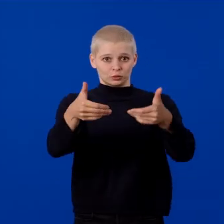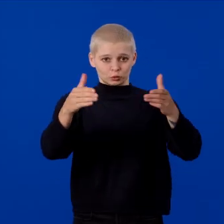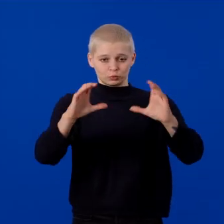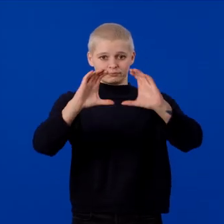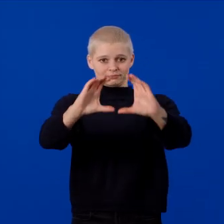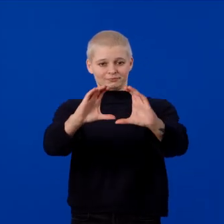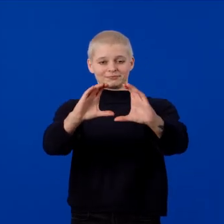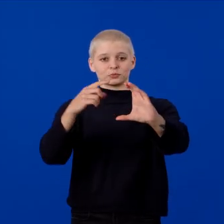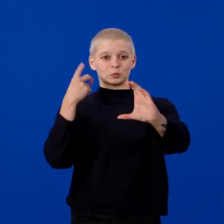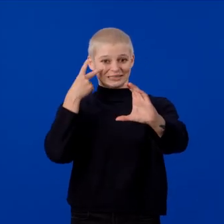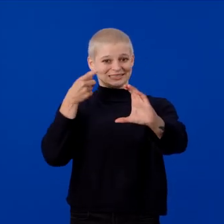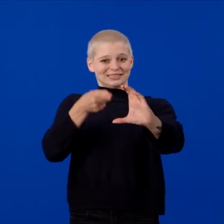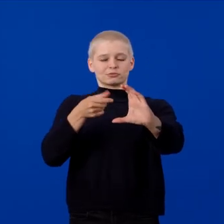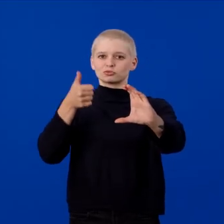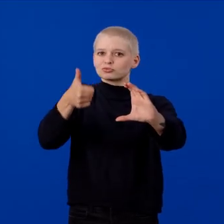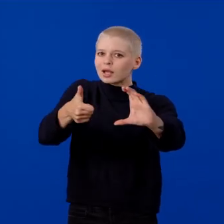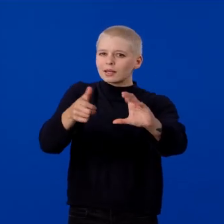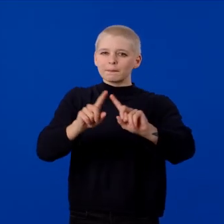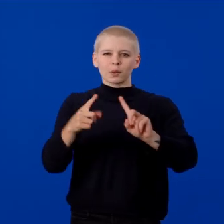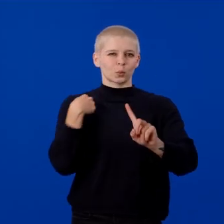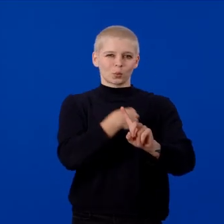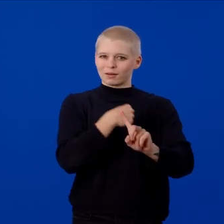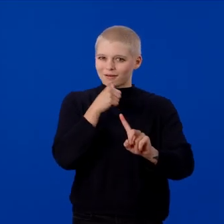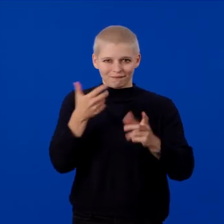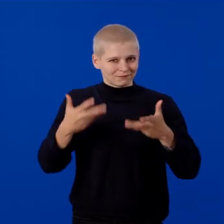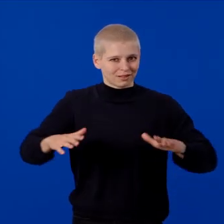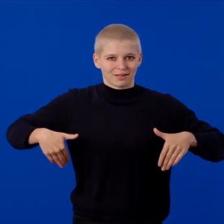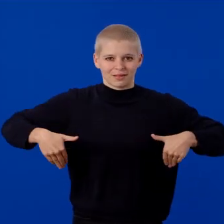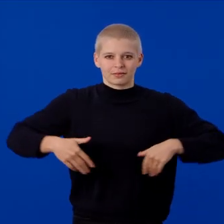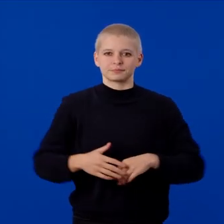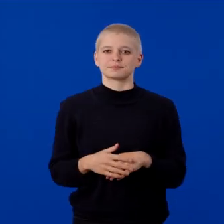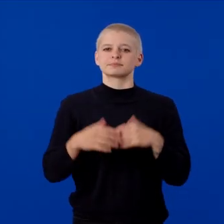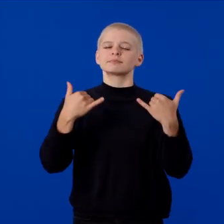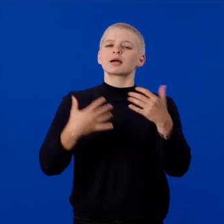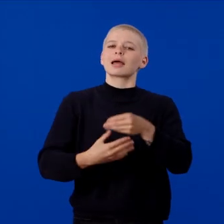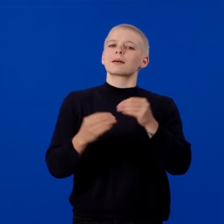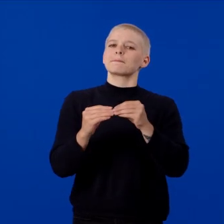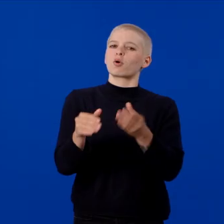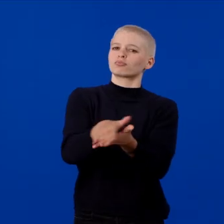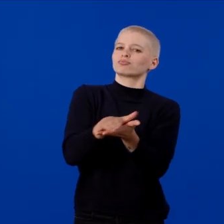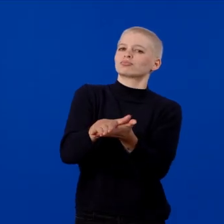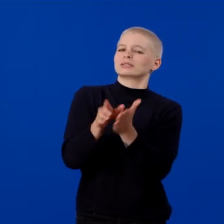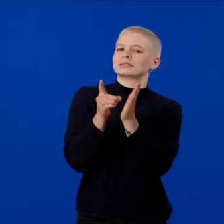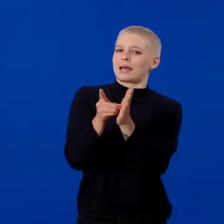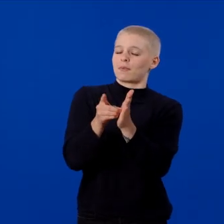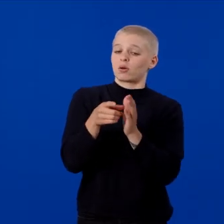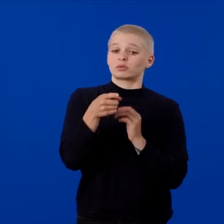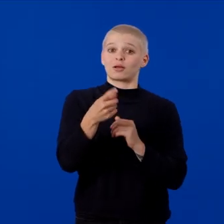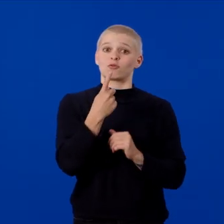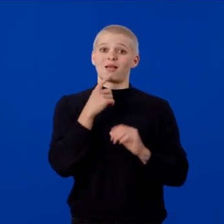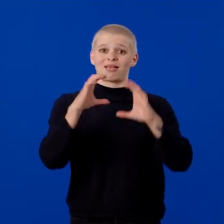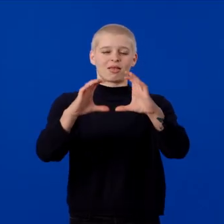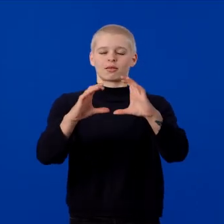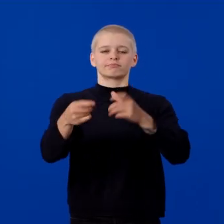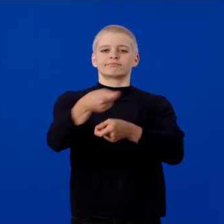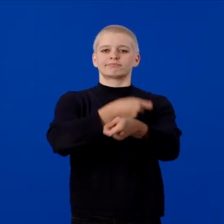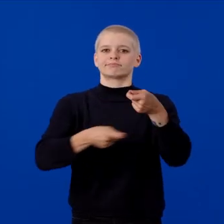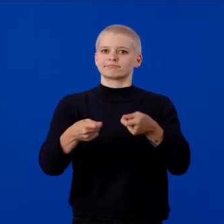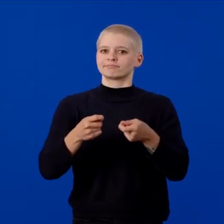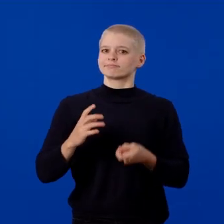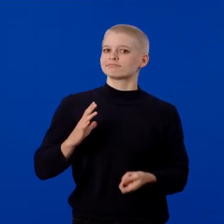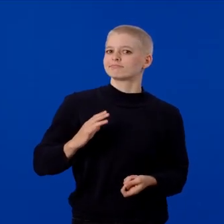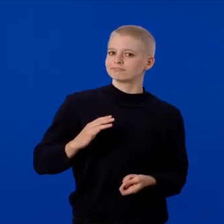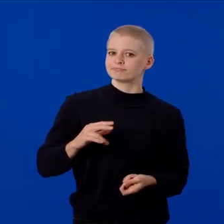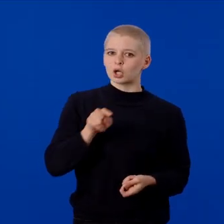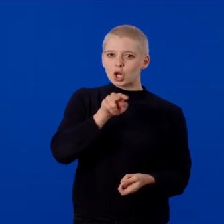However, we don't want to leave it at that. Instead, let's add a more polished demo by replacing the cube with this great-looking robot.